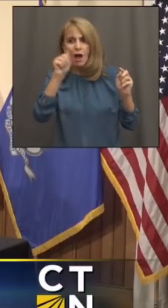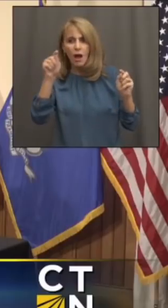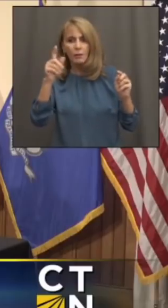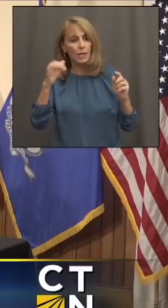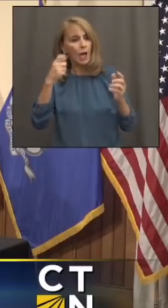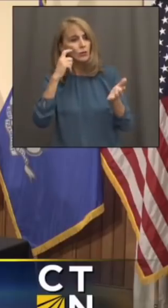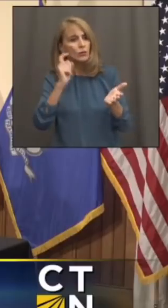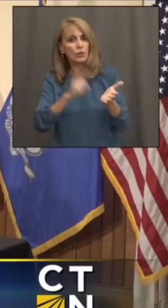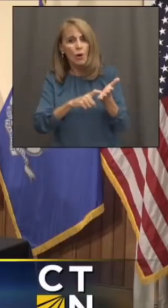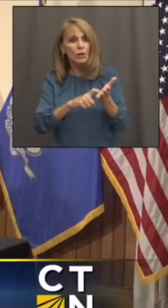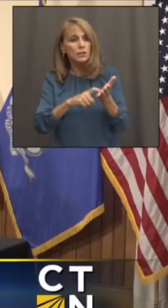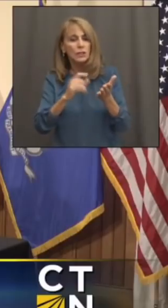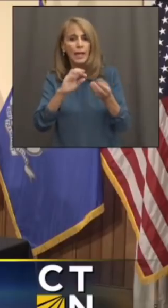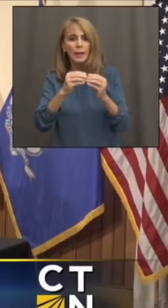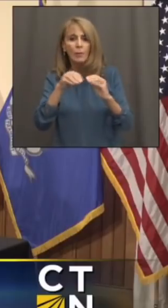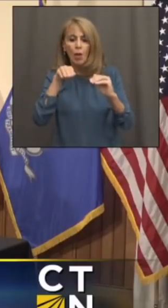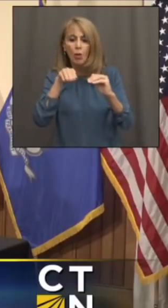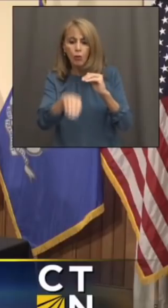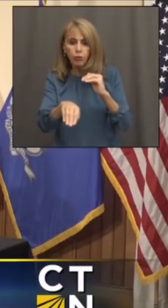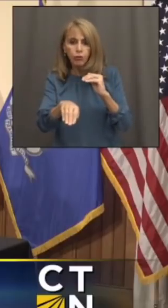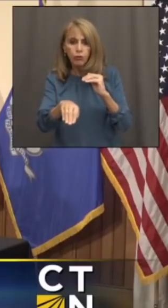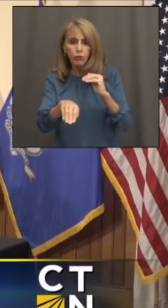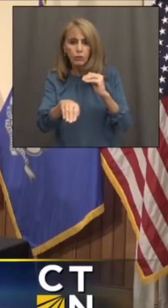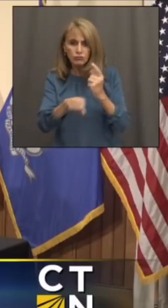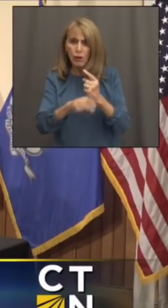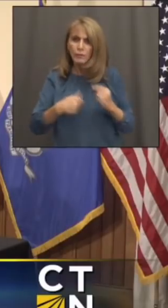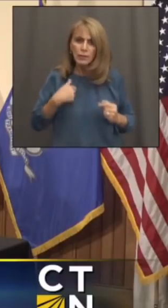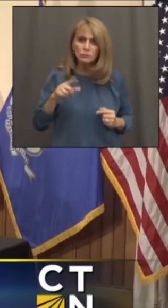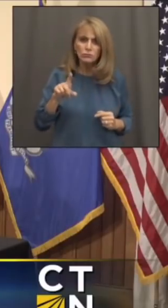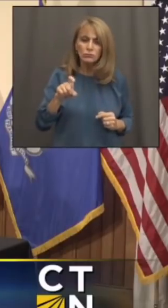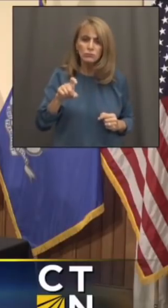first time, I think, in months. Am I reading that correctly?